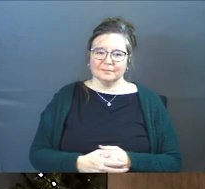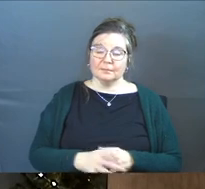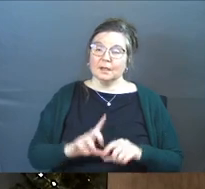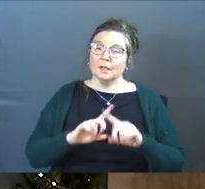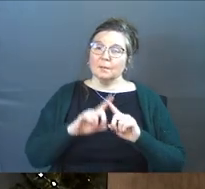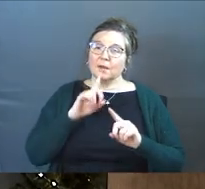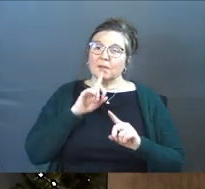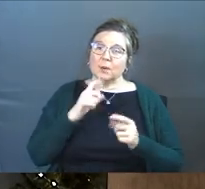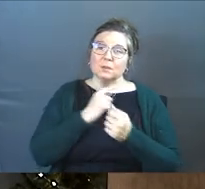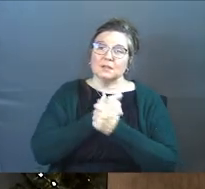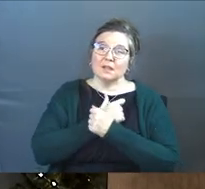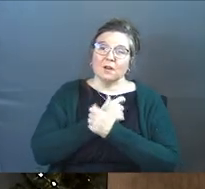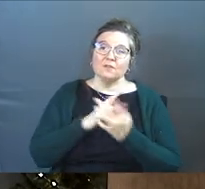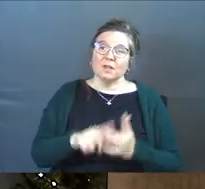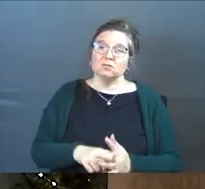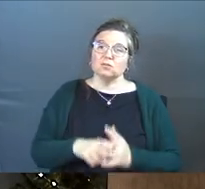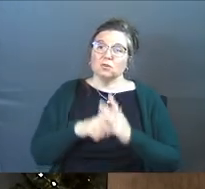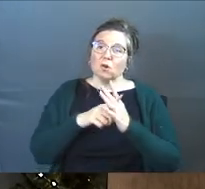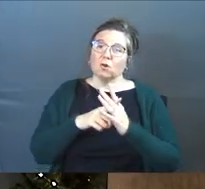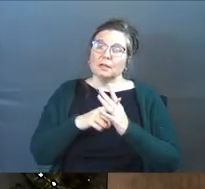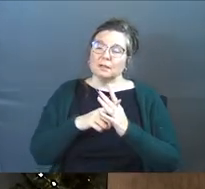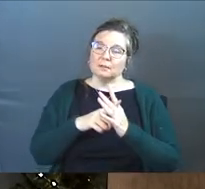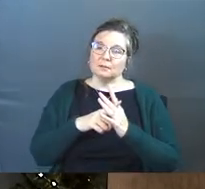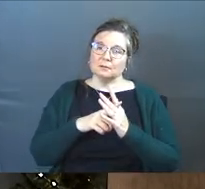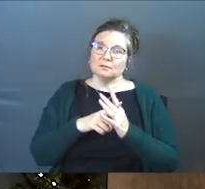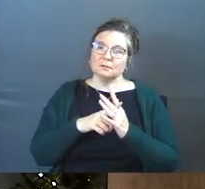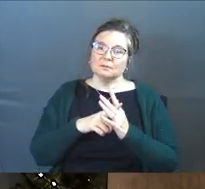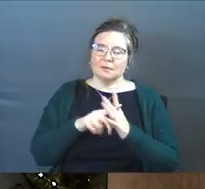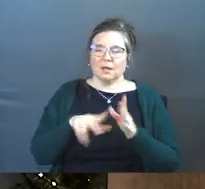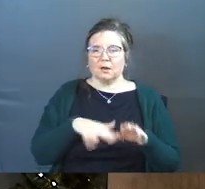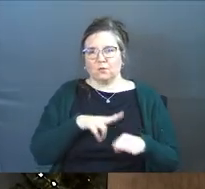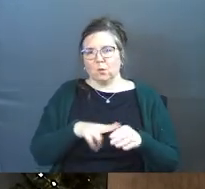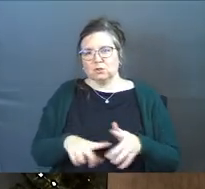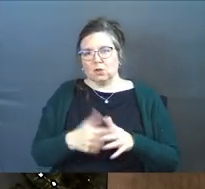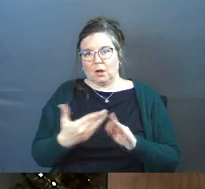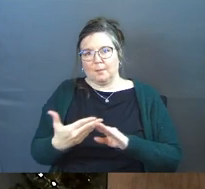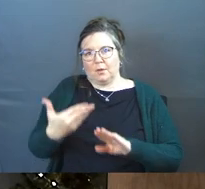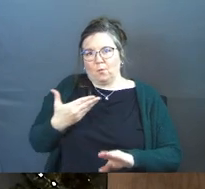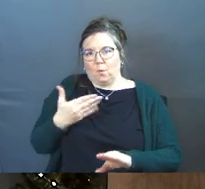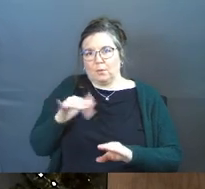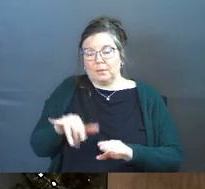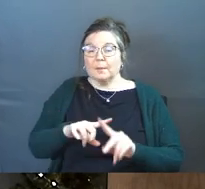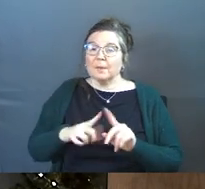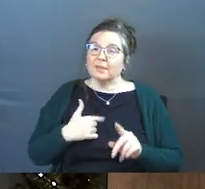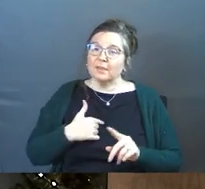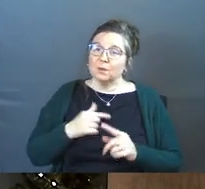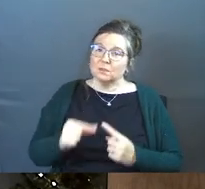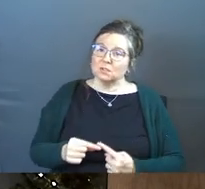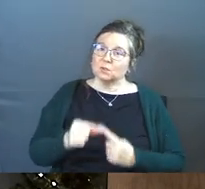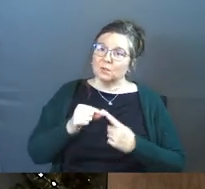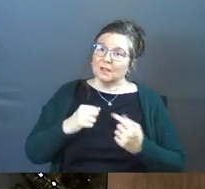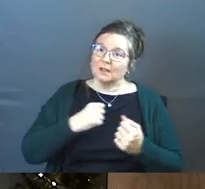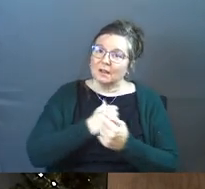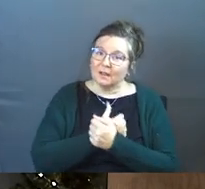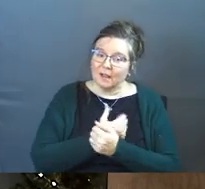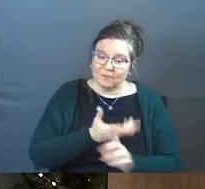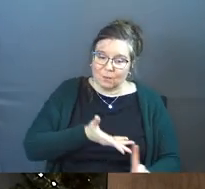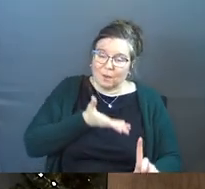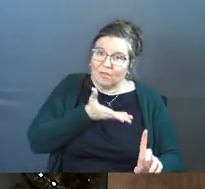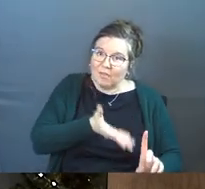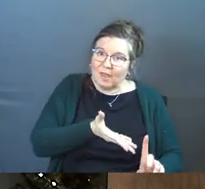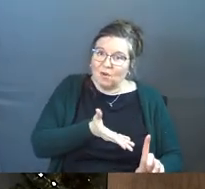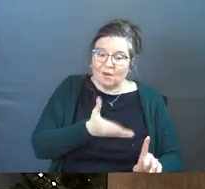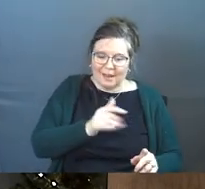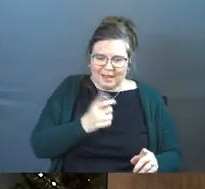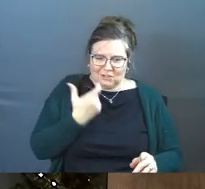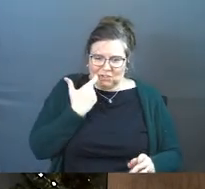But there was a love that started. And of course, it had started before. But there was a unique love that was there.